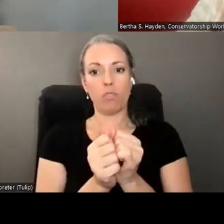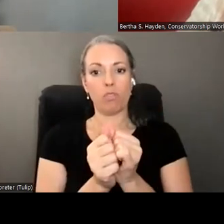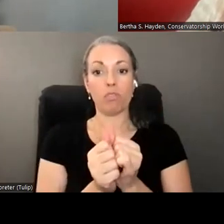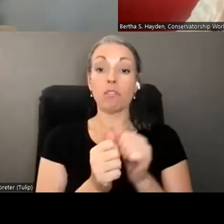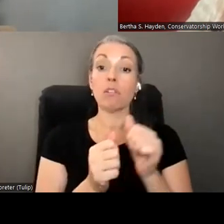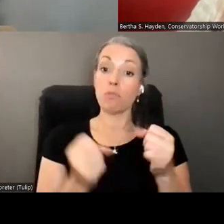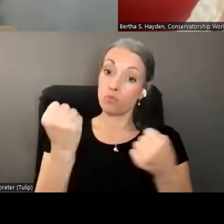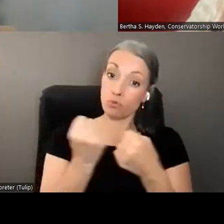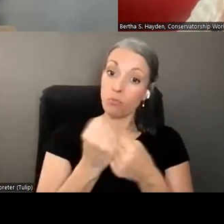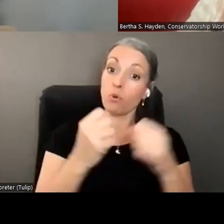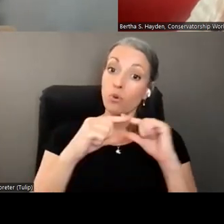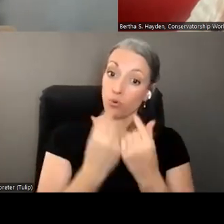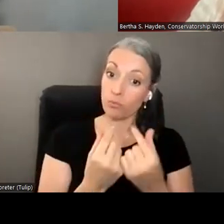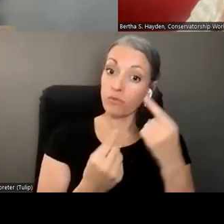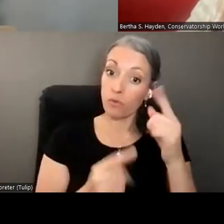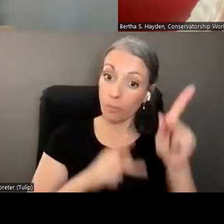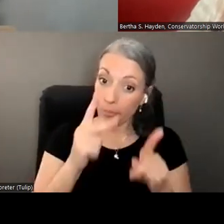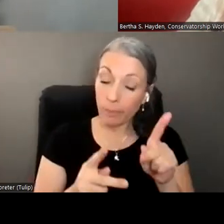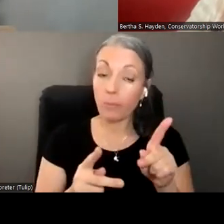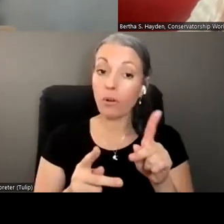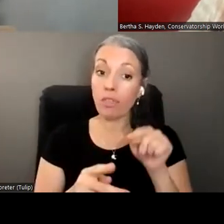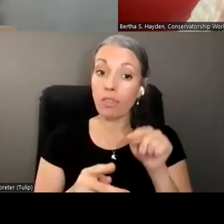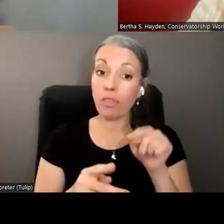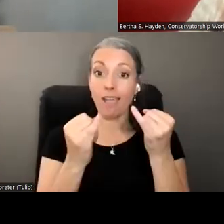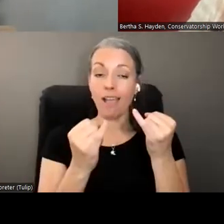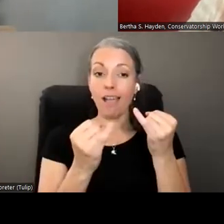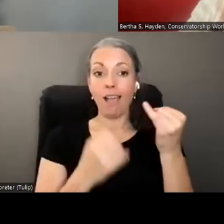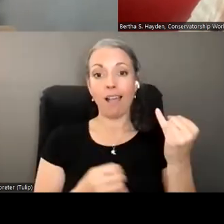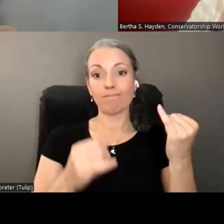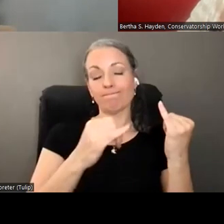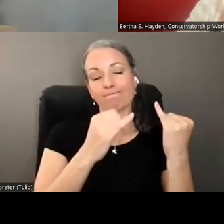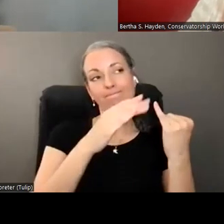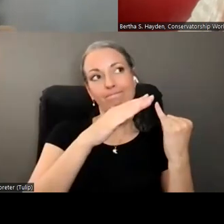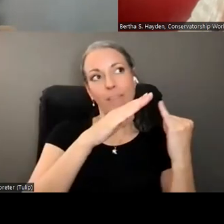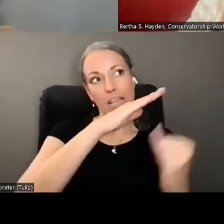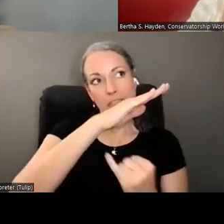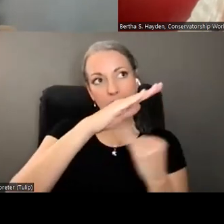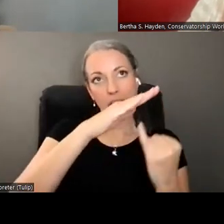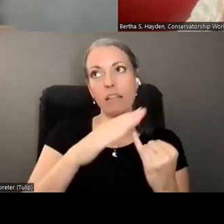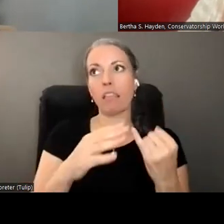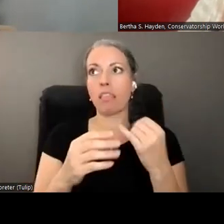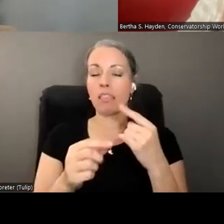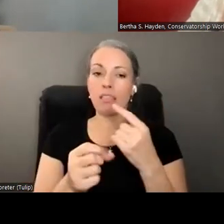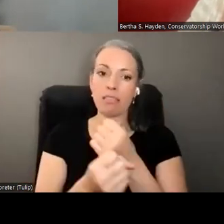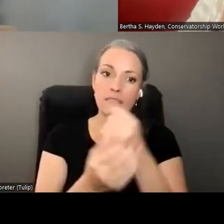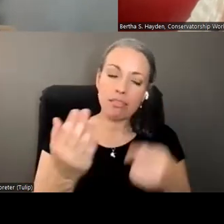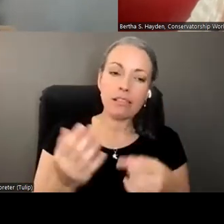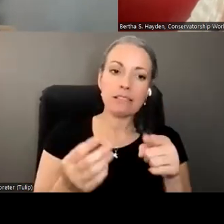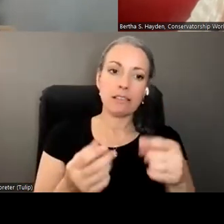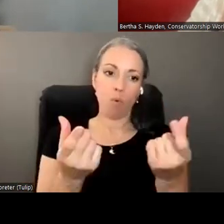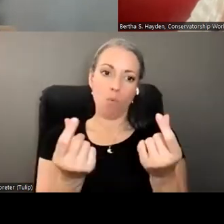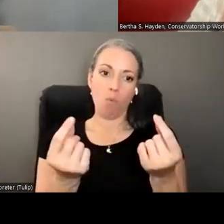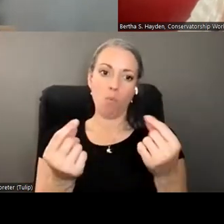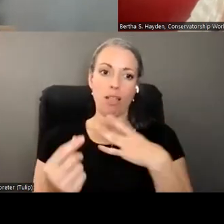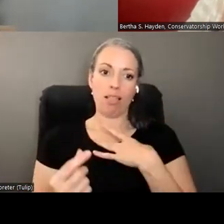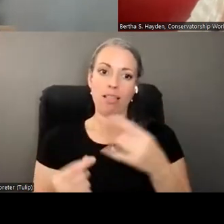support groups for people who are isolated you know hobbies things like that just getting that information